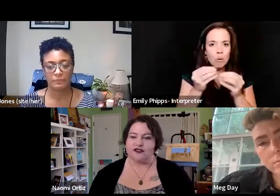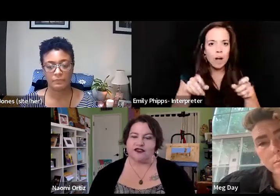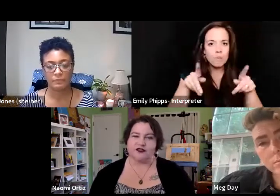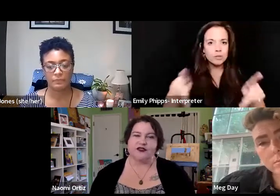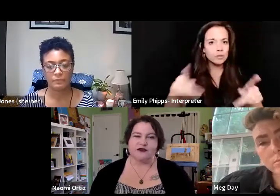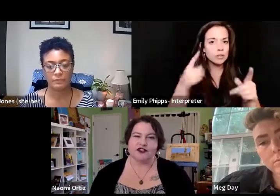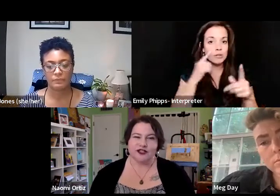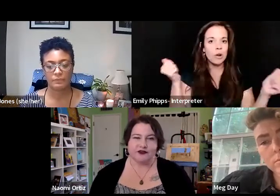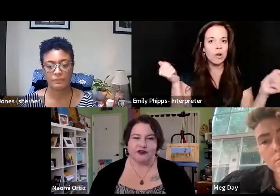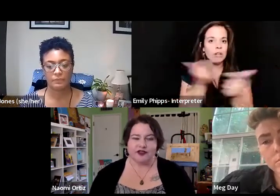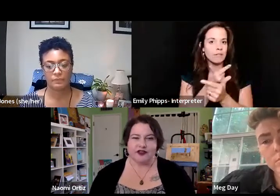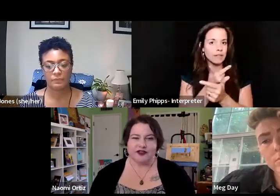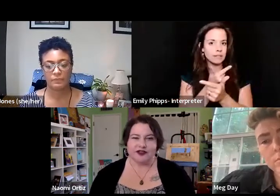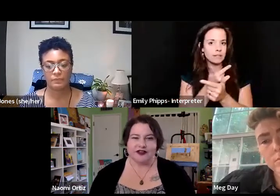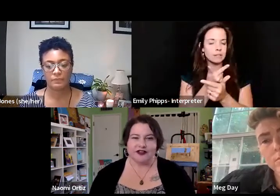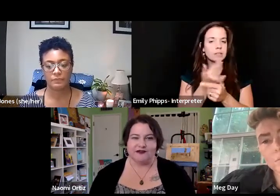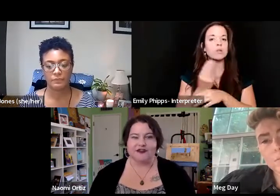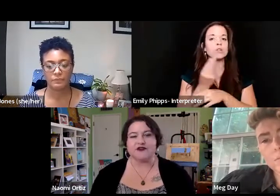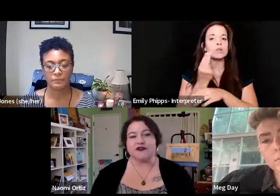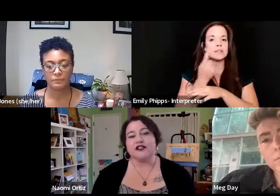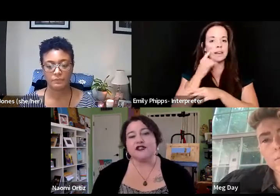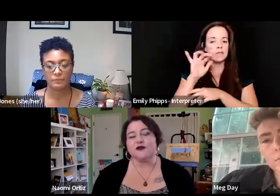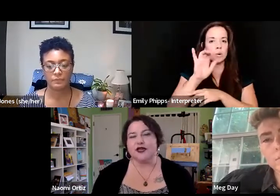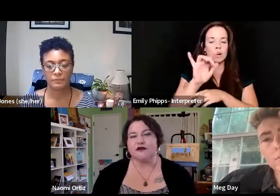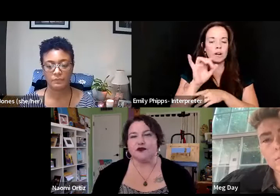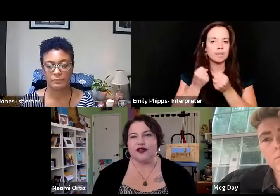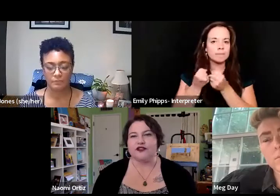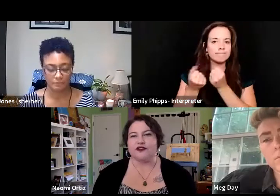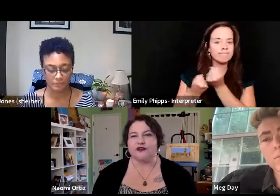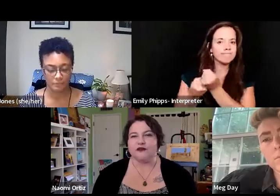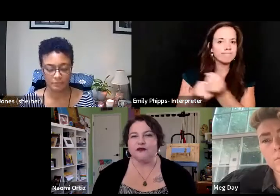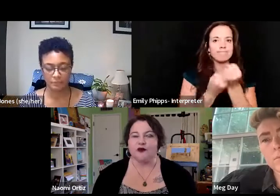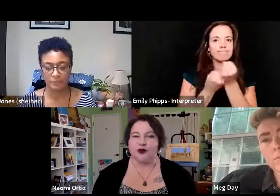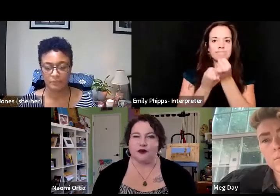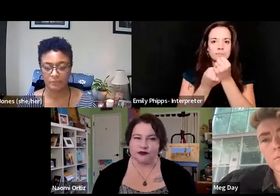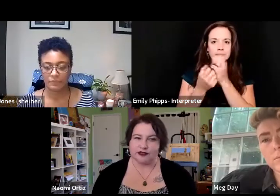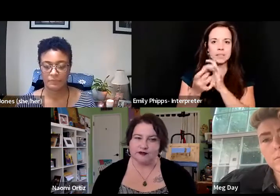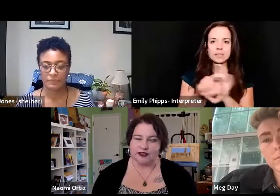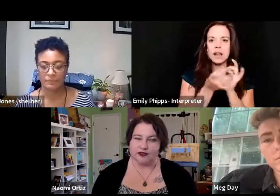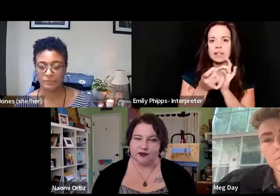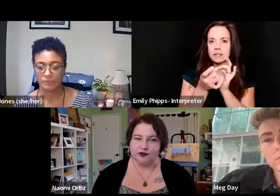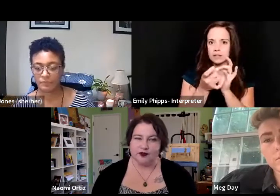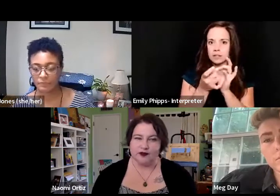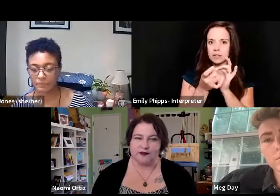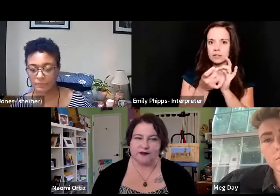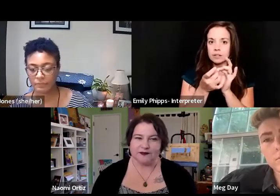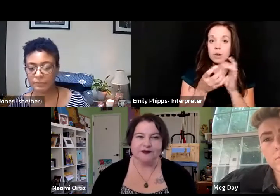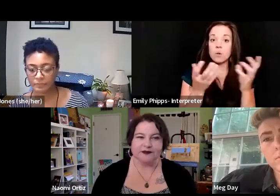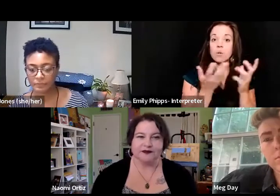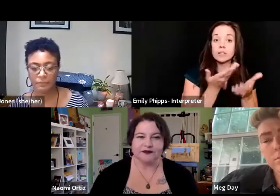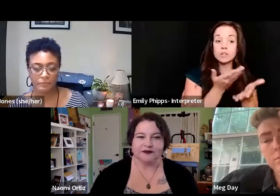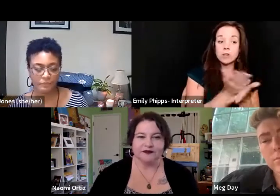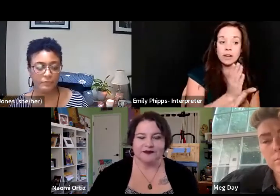opportunities for all of us? So leveraging it for solidarity. So not just what we have a right to, but what we're responsible for.